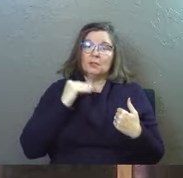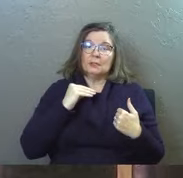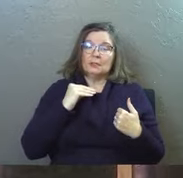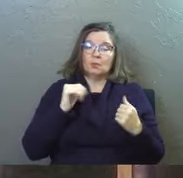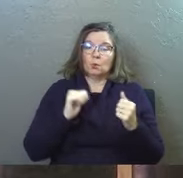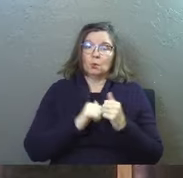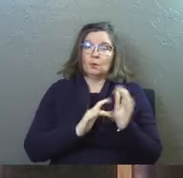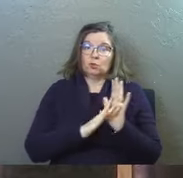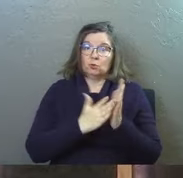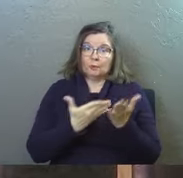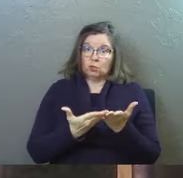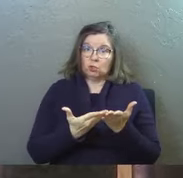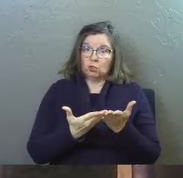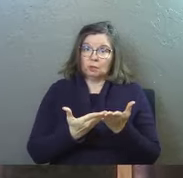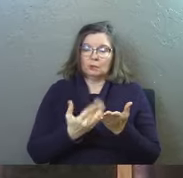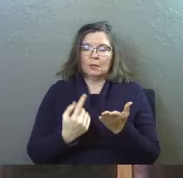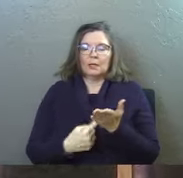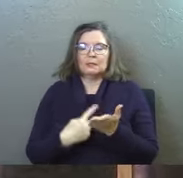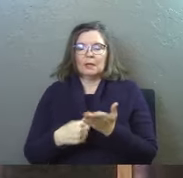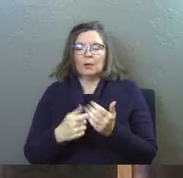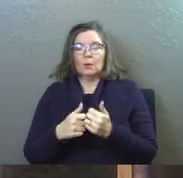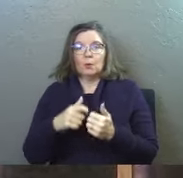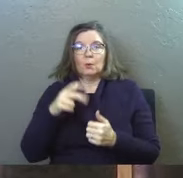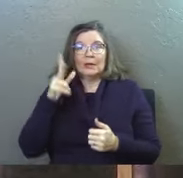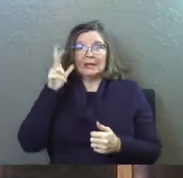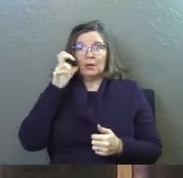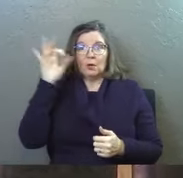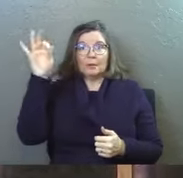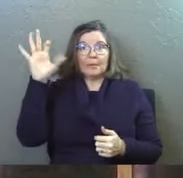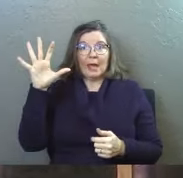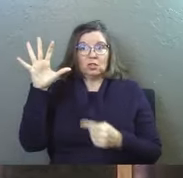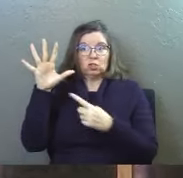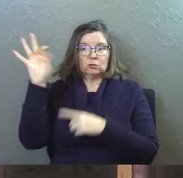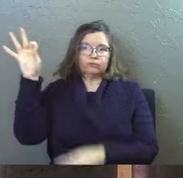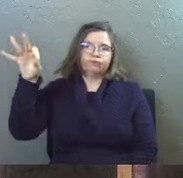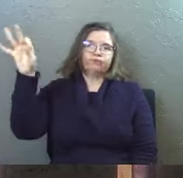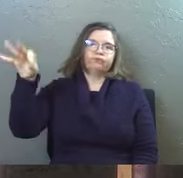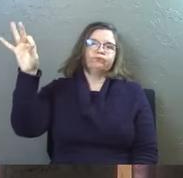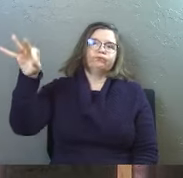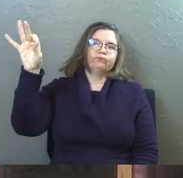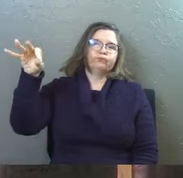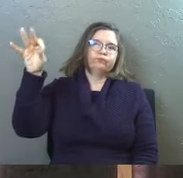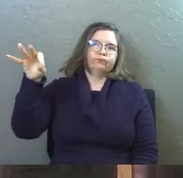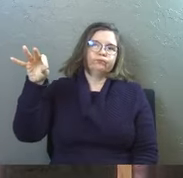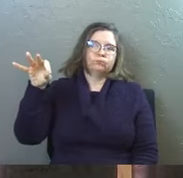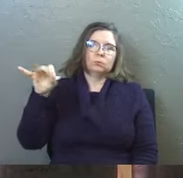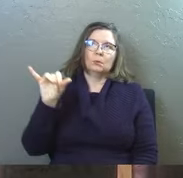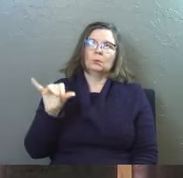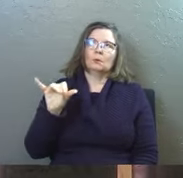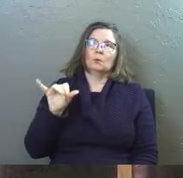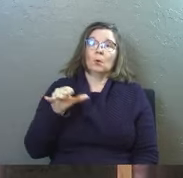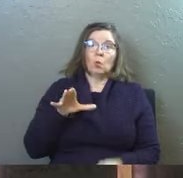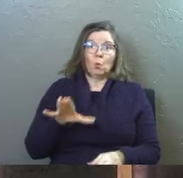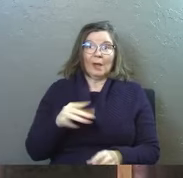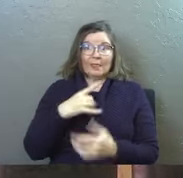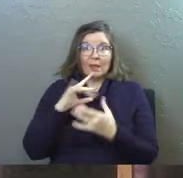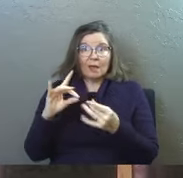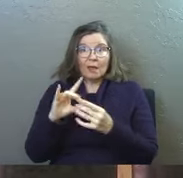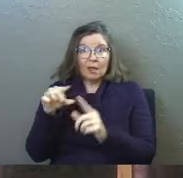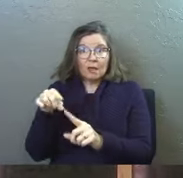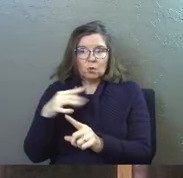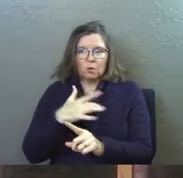with scripture and sometimes with hearing pastors deliver scripture to you where the way that they did it